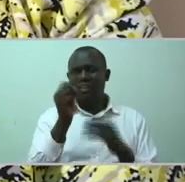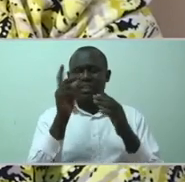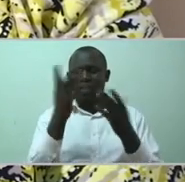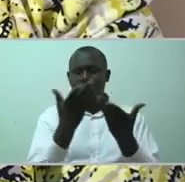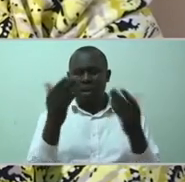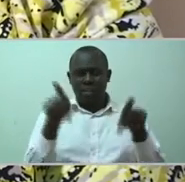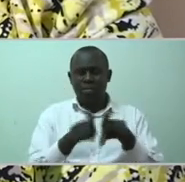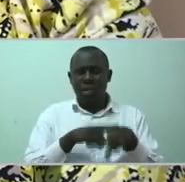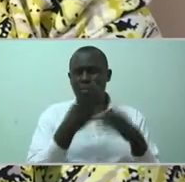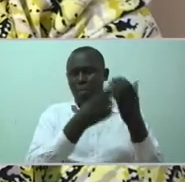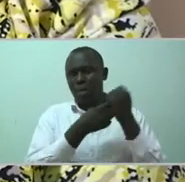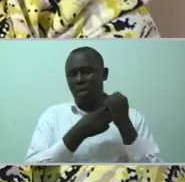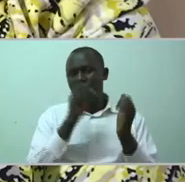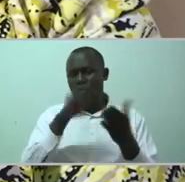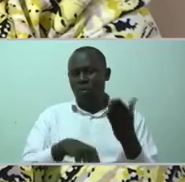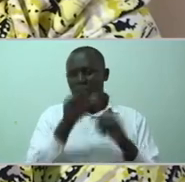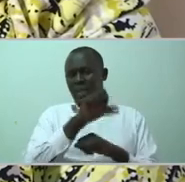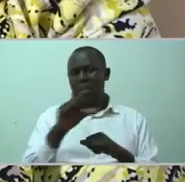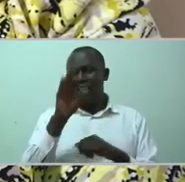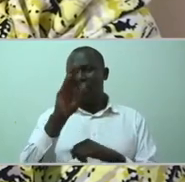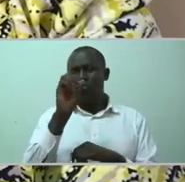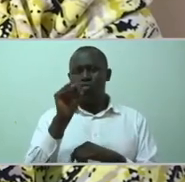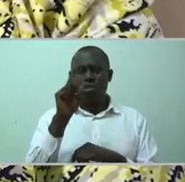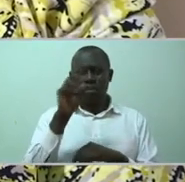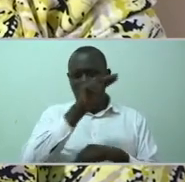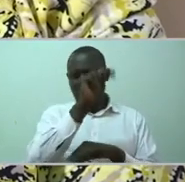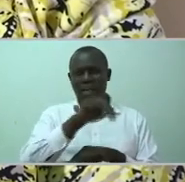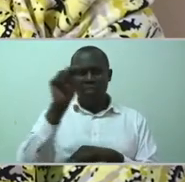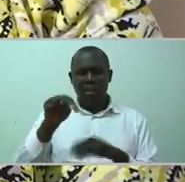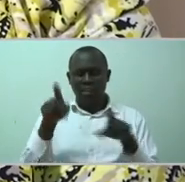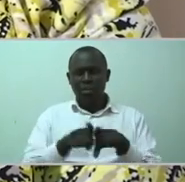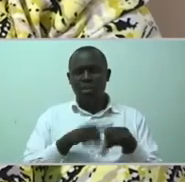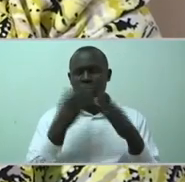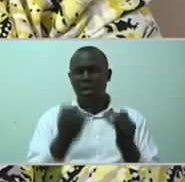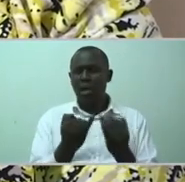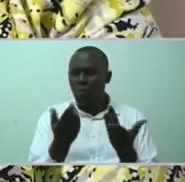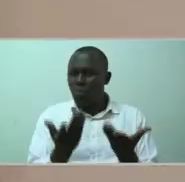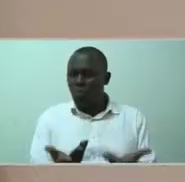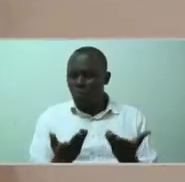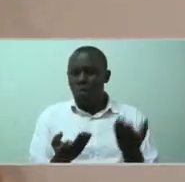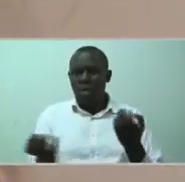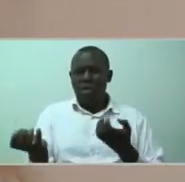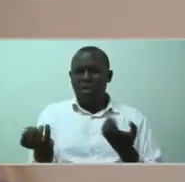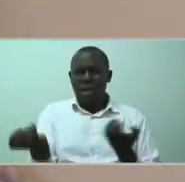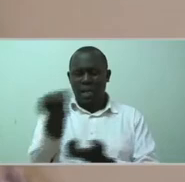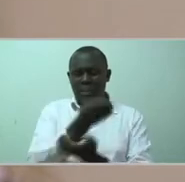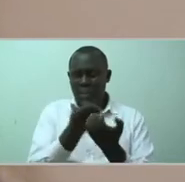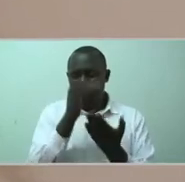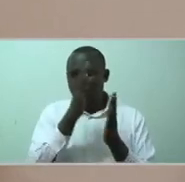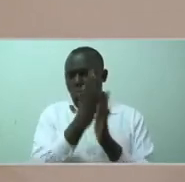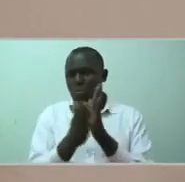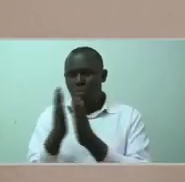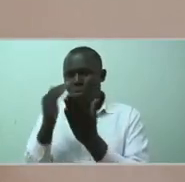strategic partner of Brilliant Funds in the Netherlands. We execute our programme through a